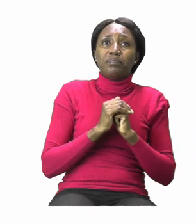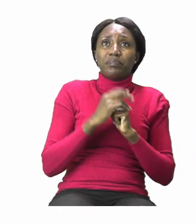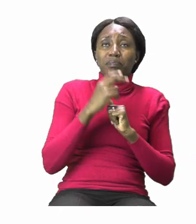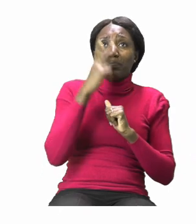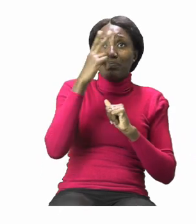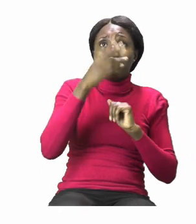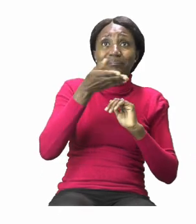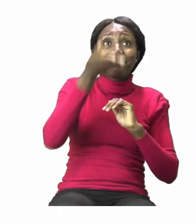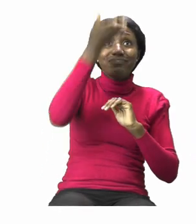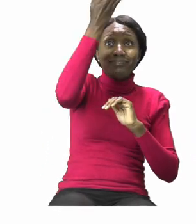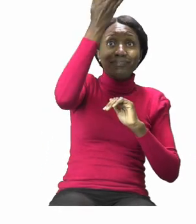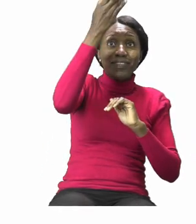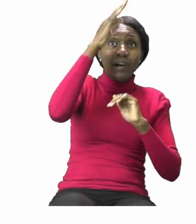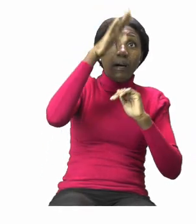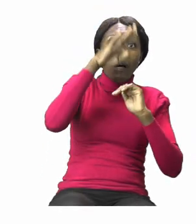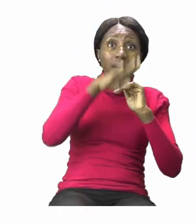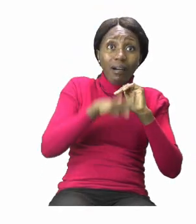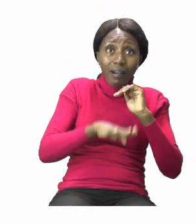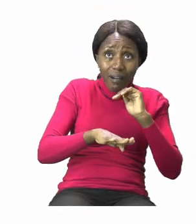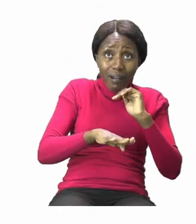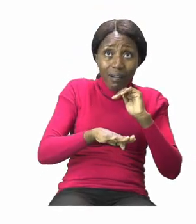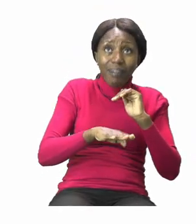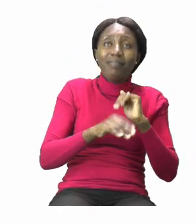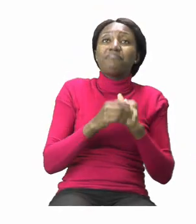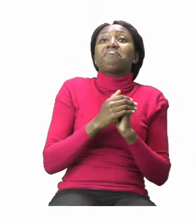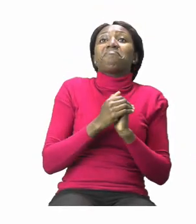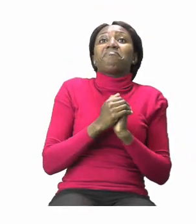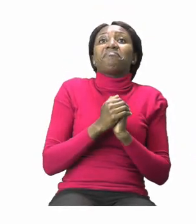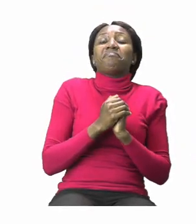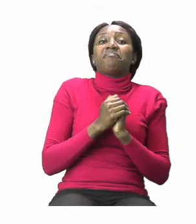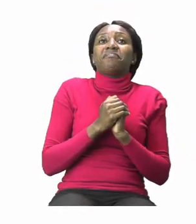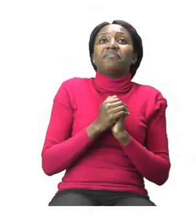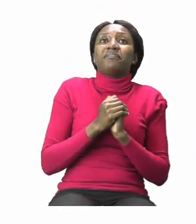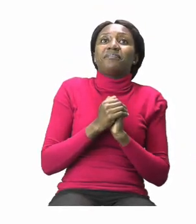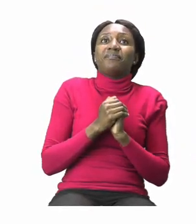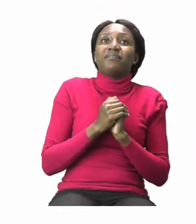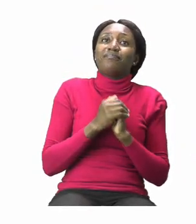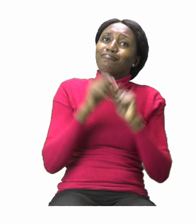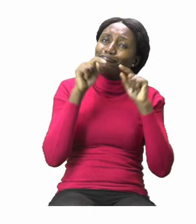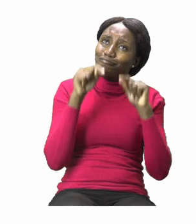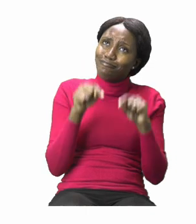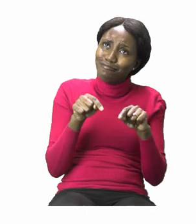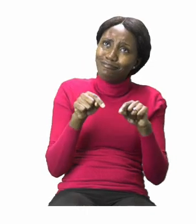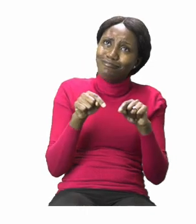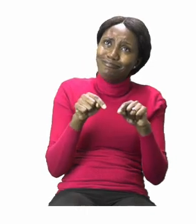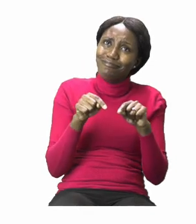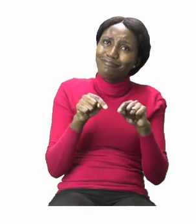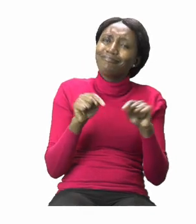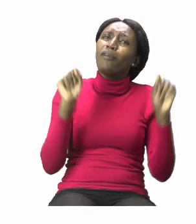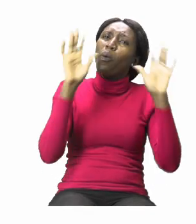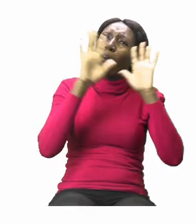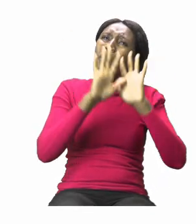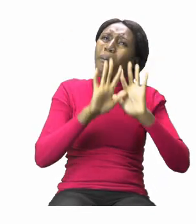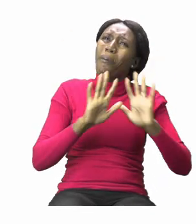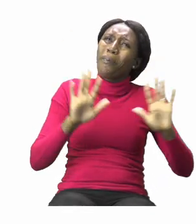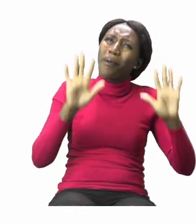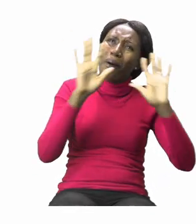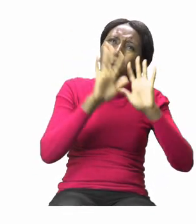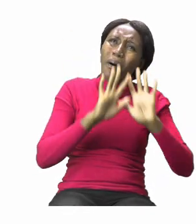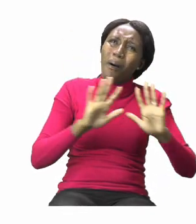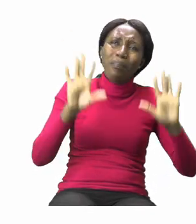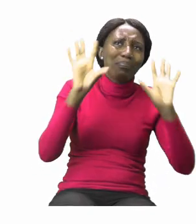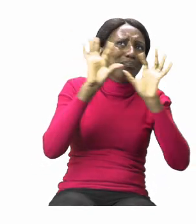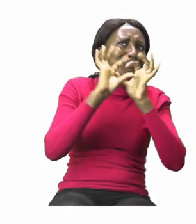where the two windows are. It is going to be our job boys and girls to colour this house.